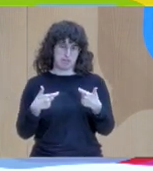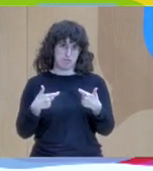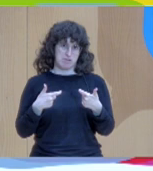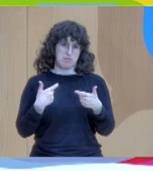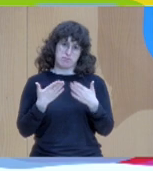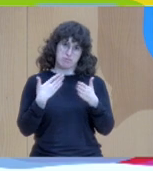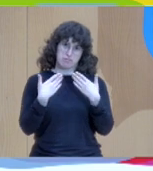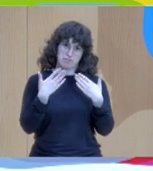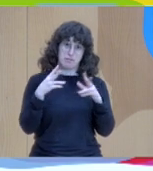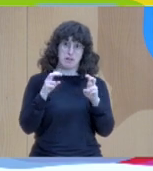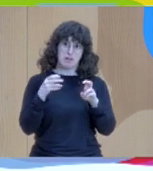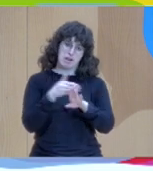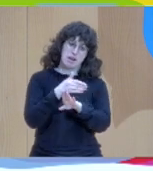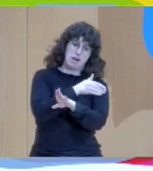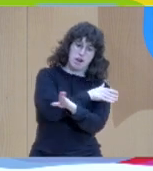So,